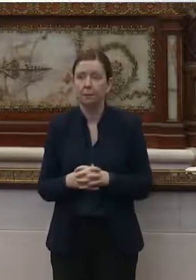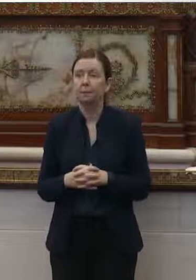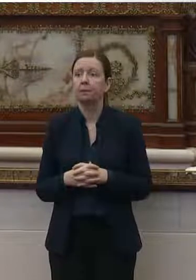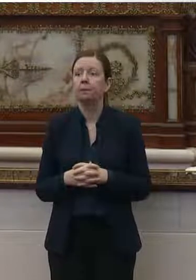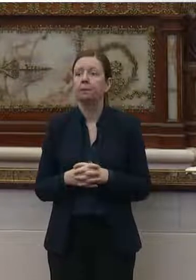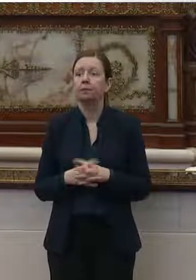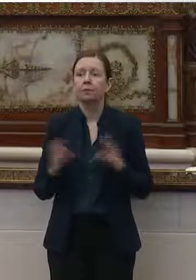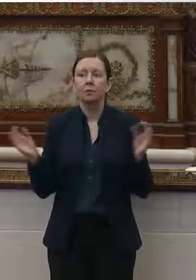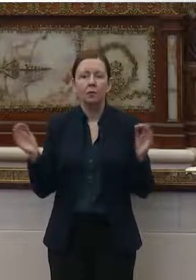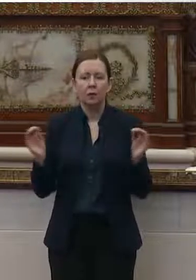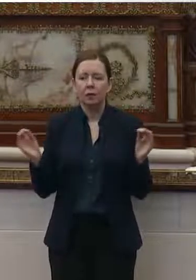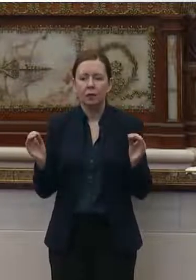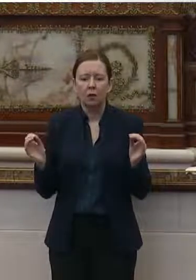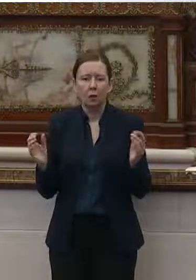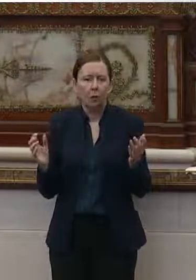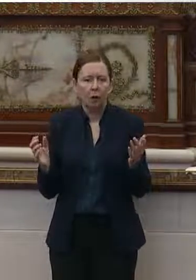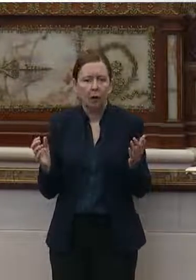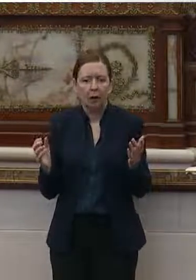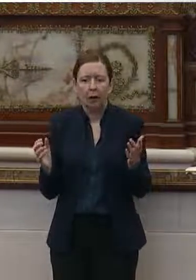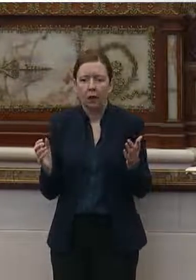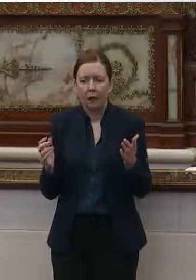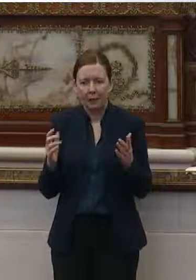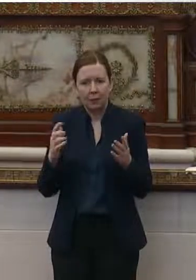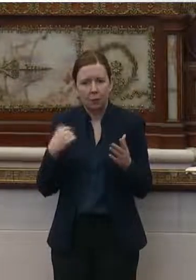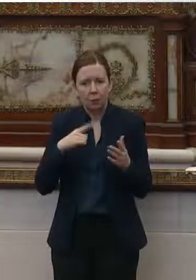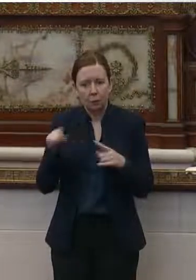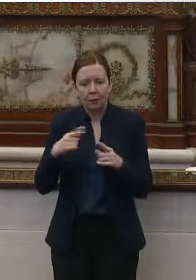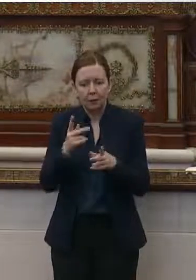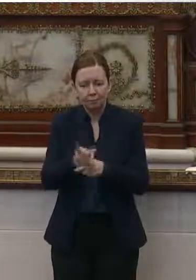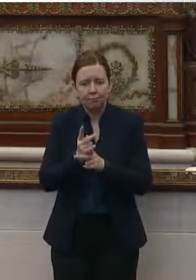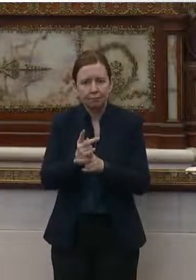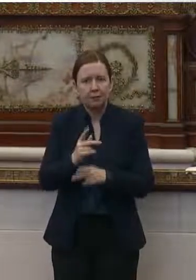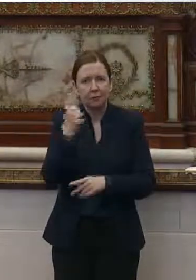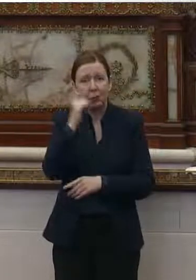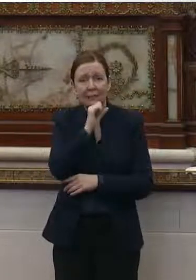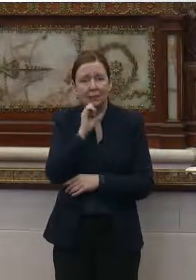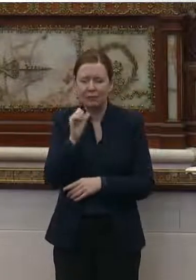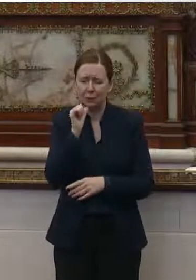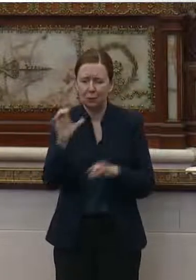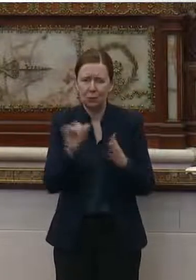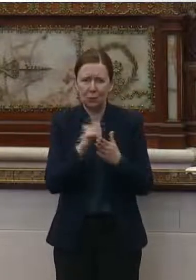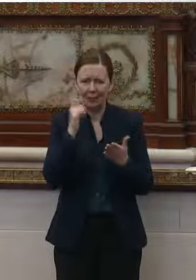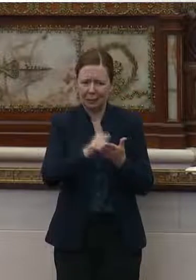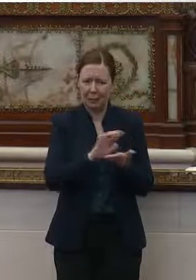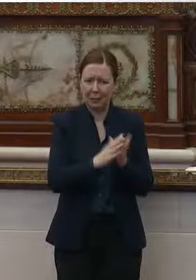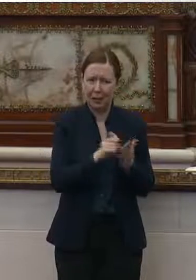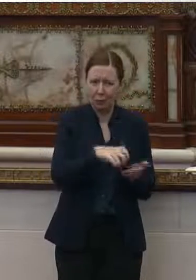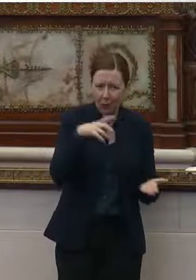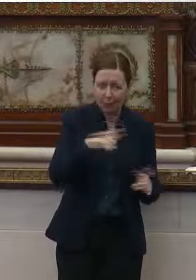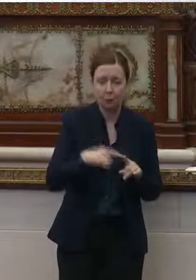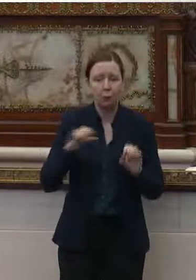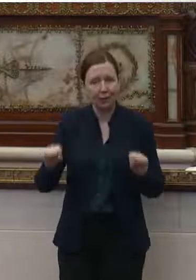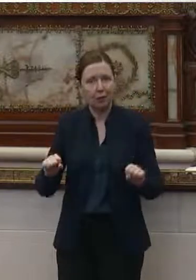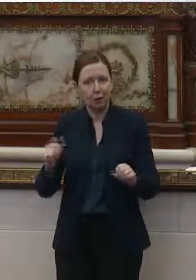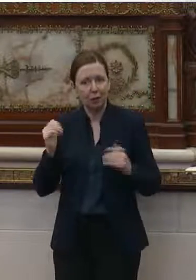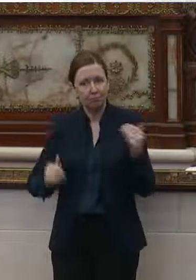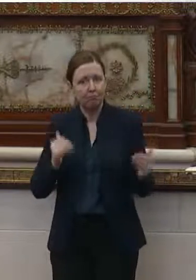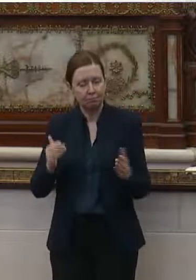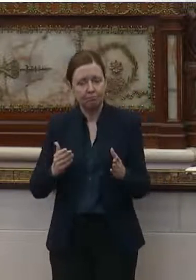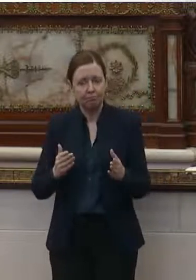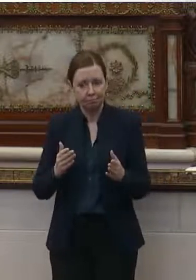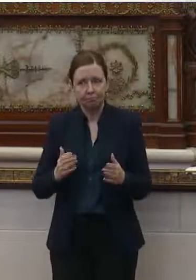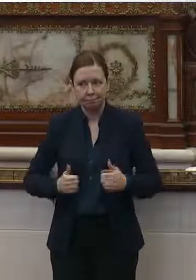No one takes a job caring for the elderly to get rich, but we could at least make a living person. And they